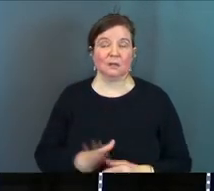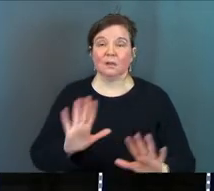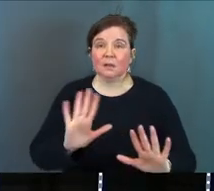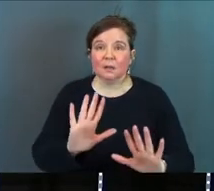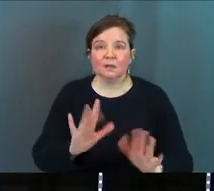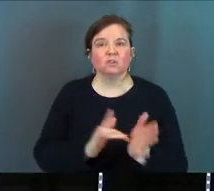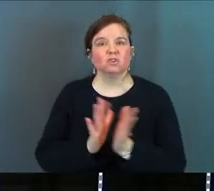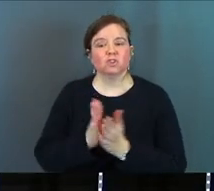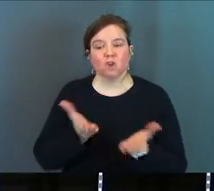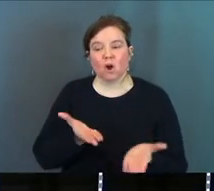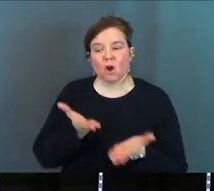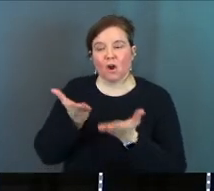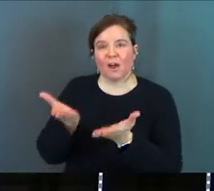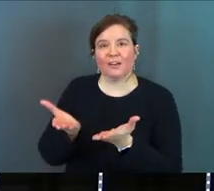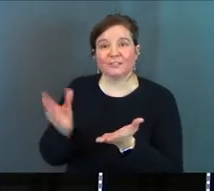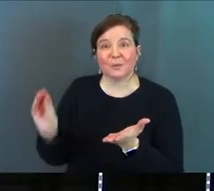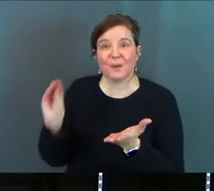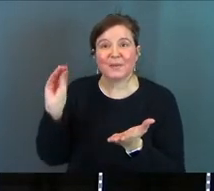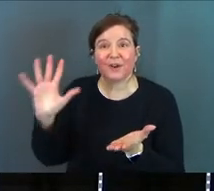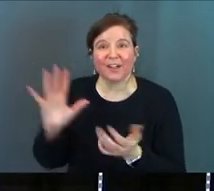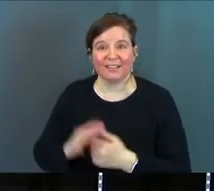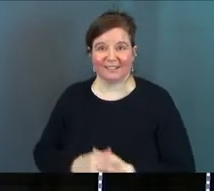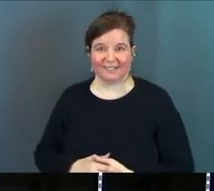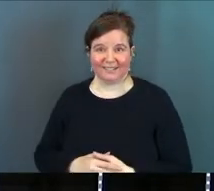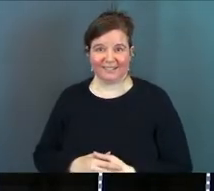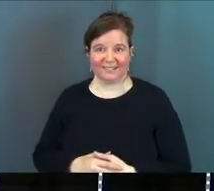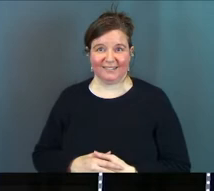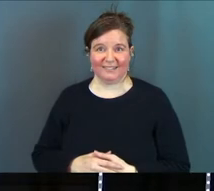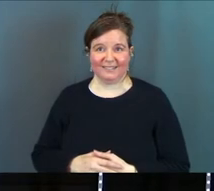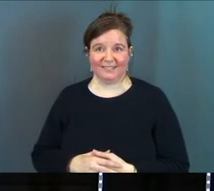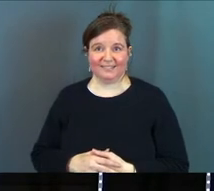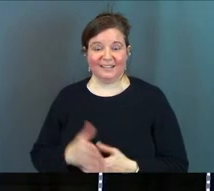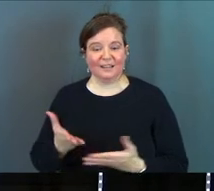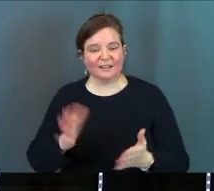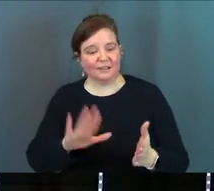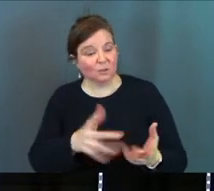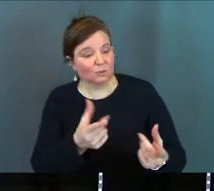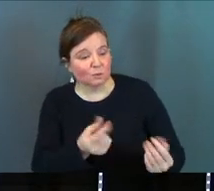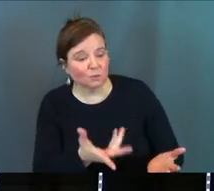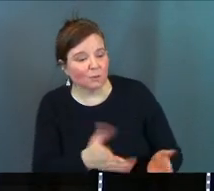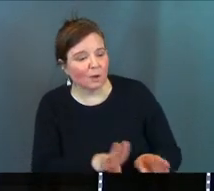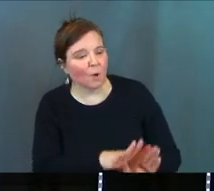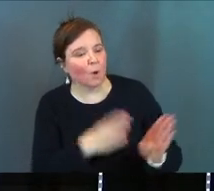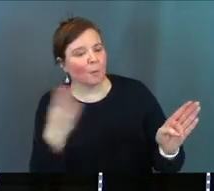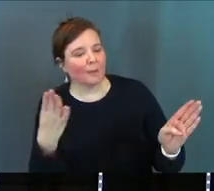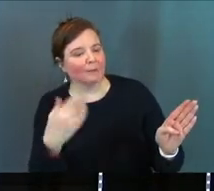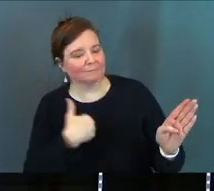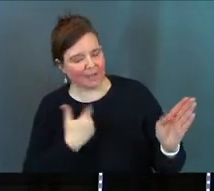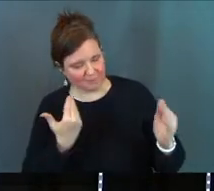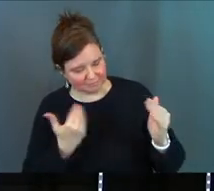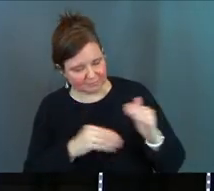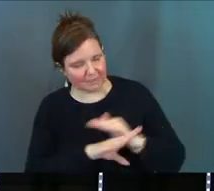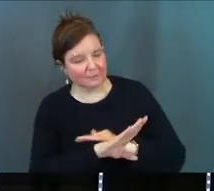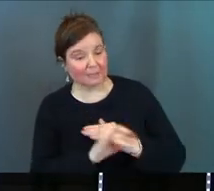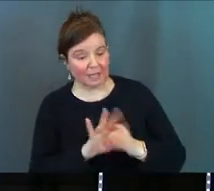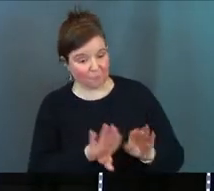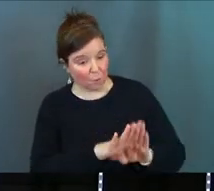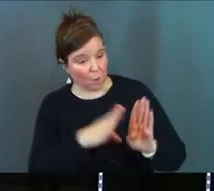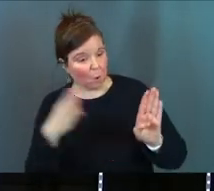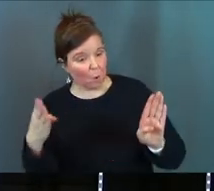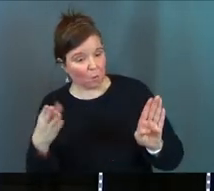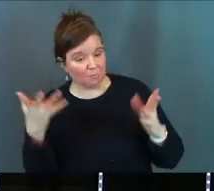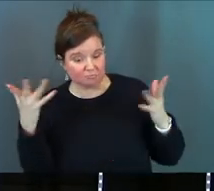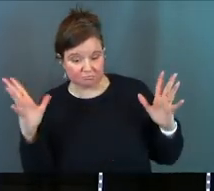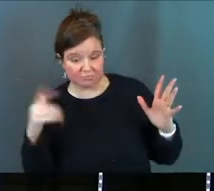instead Jesus offers you a miracle he offers you a miracle says all you got to do is open up the door if you open